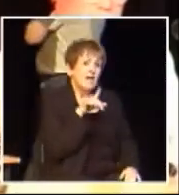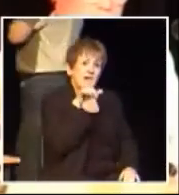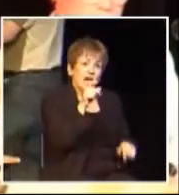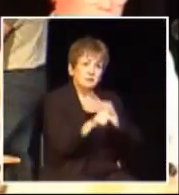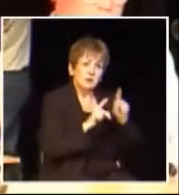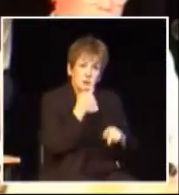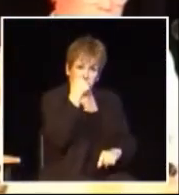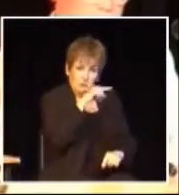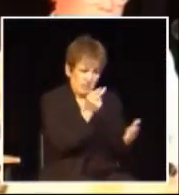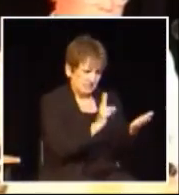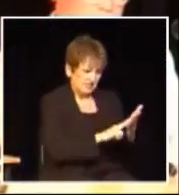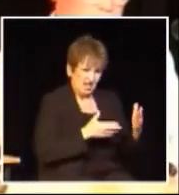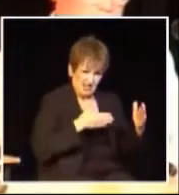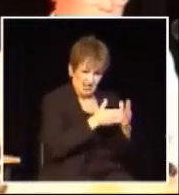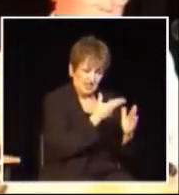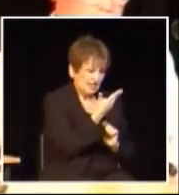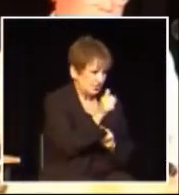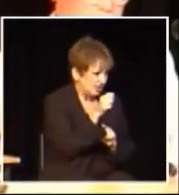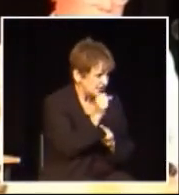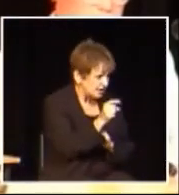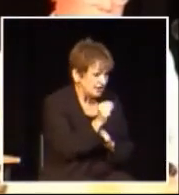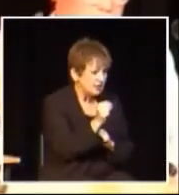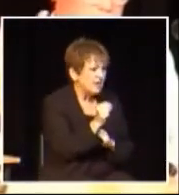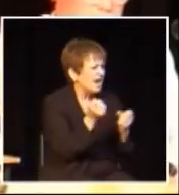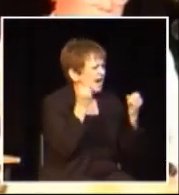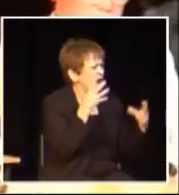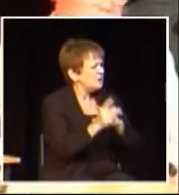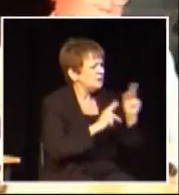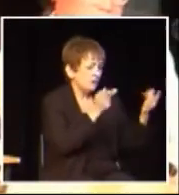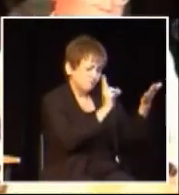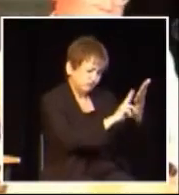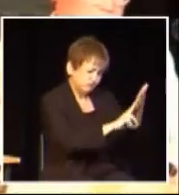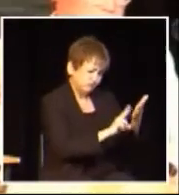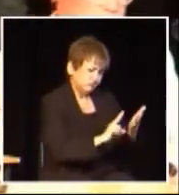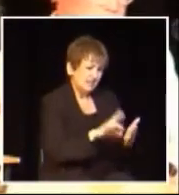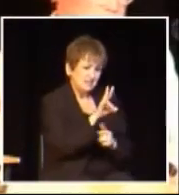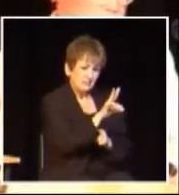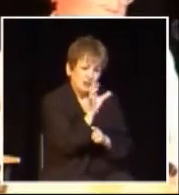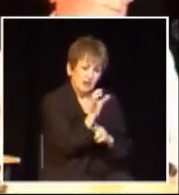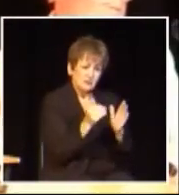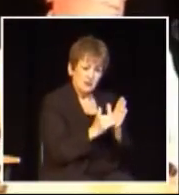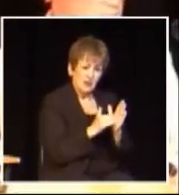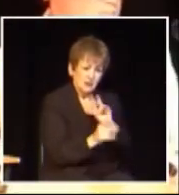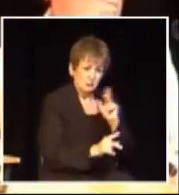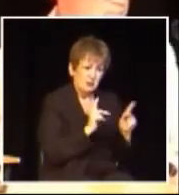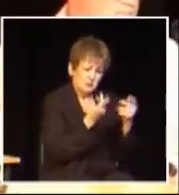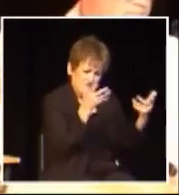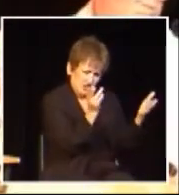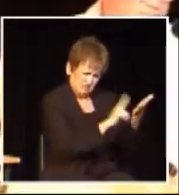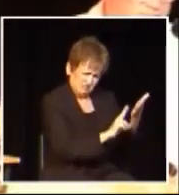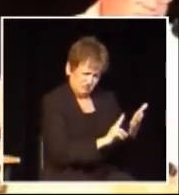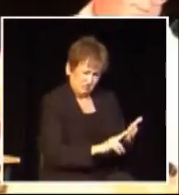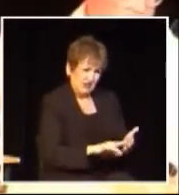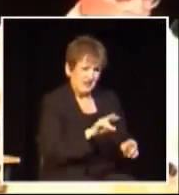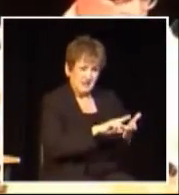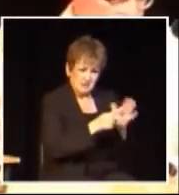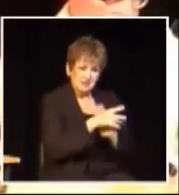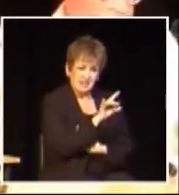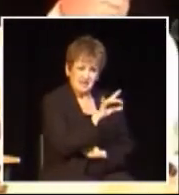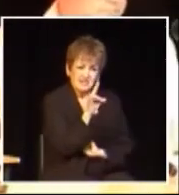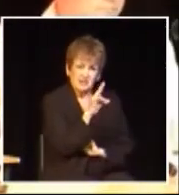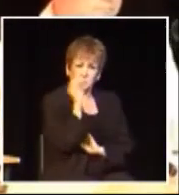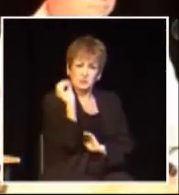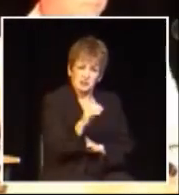,000 plus signatures. And polls were being done and the polls were telling the government that 85